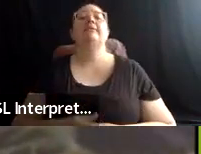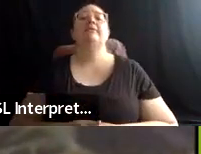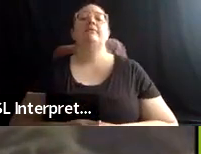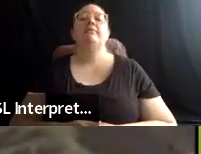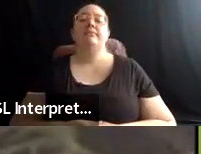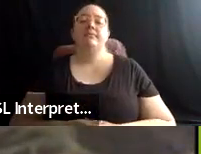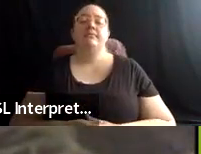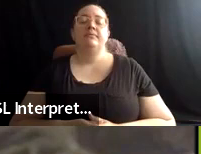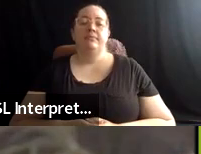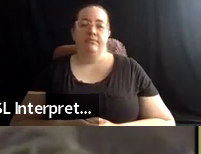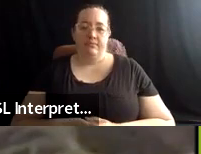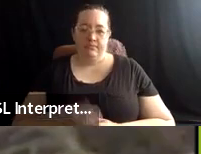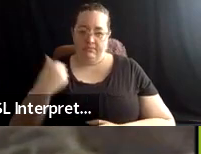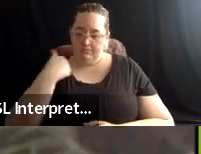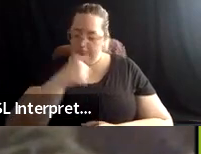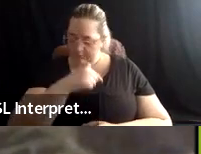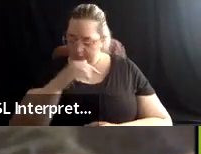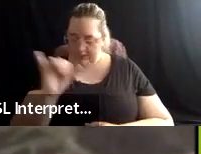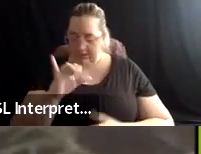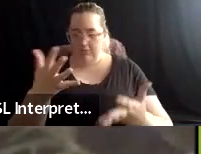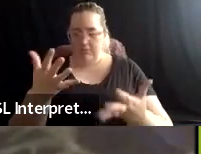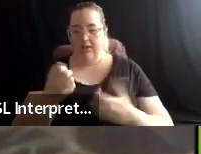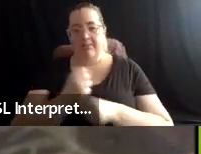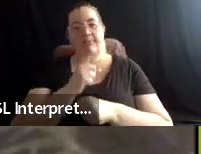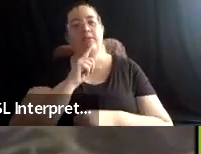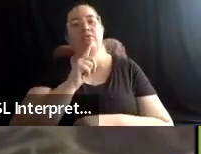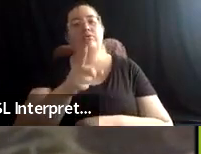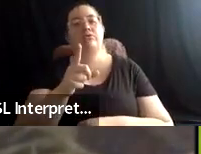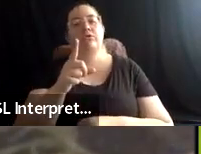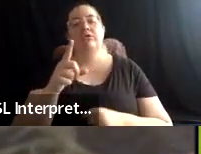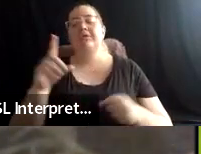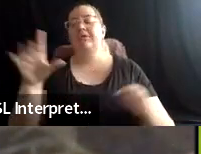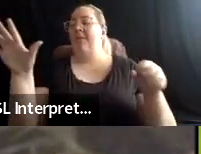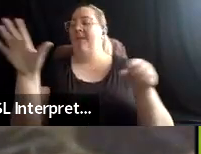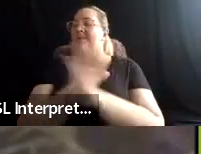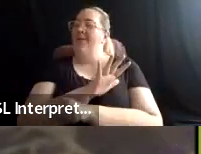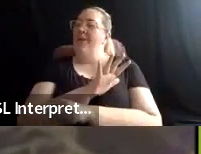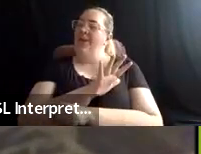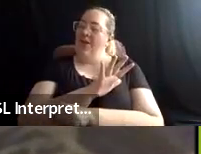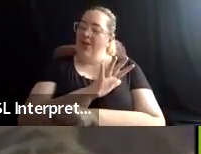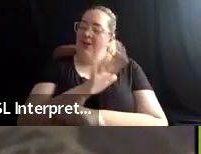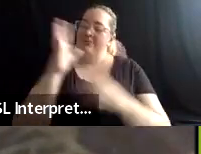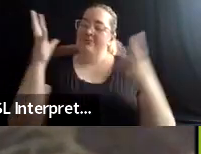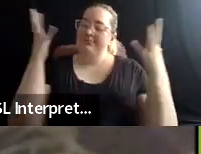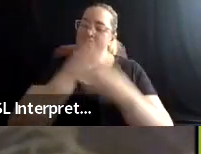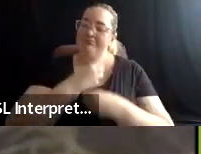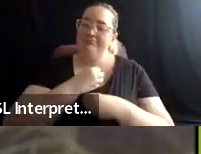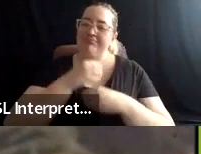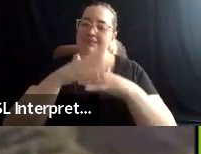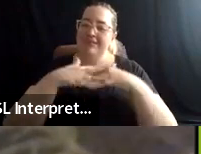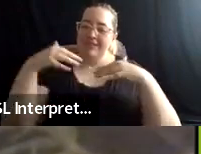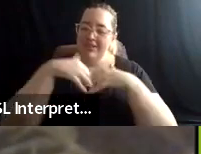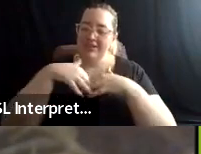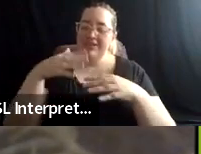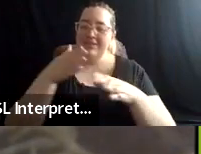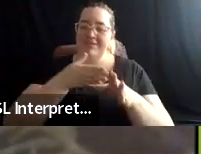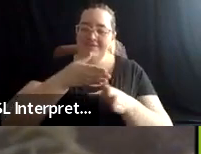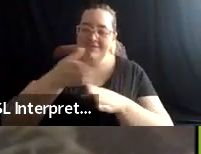making visible the entire gorgeous indigenous field of performance practice in what is called the United States.